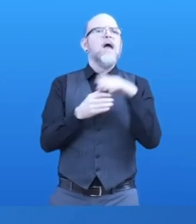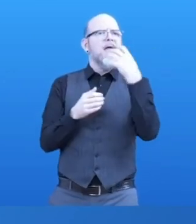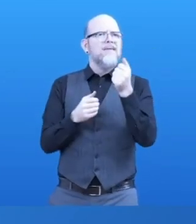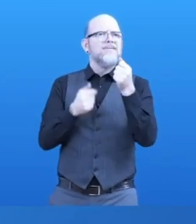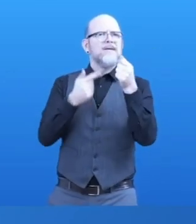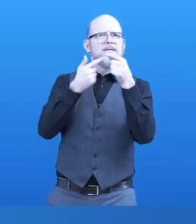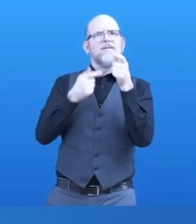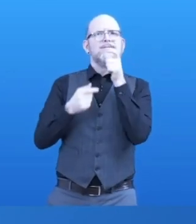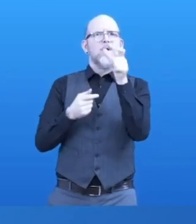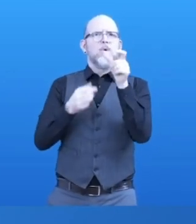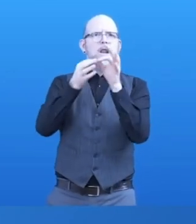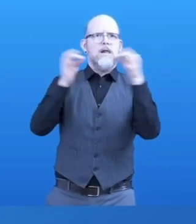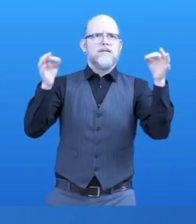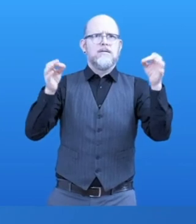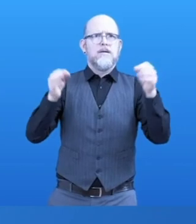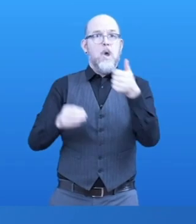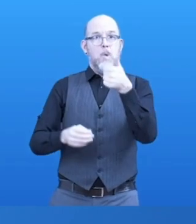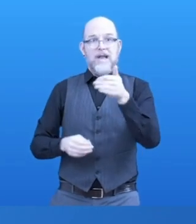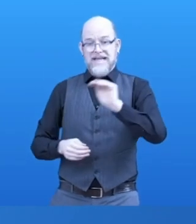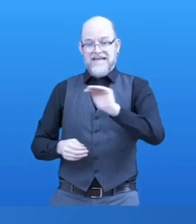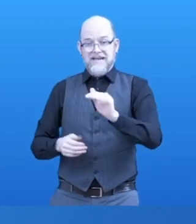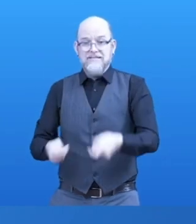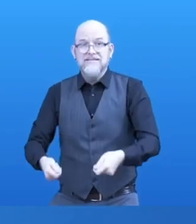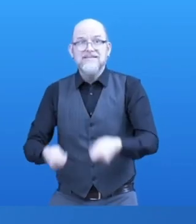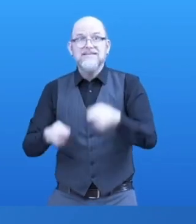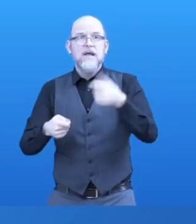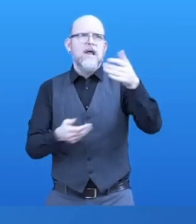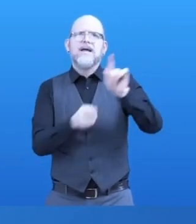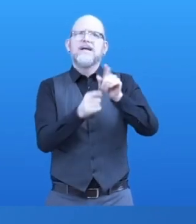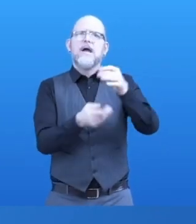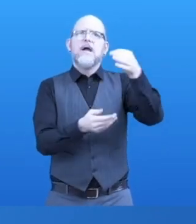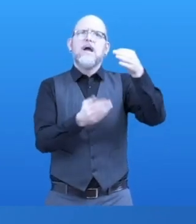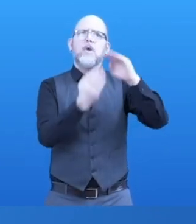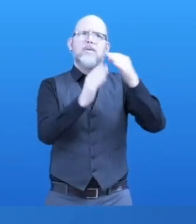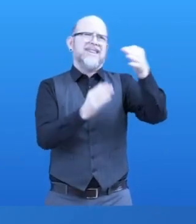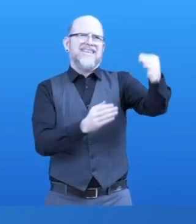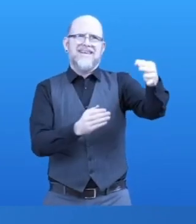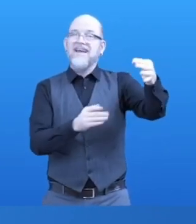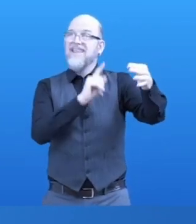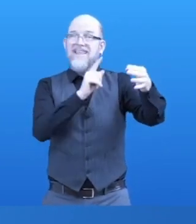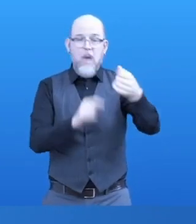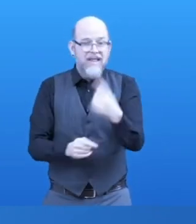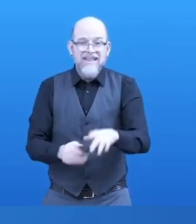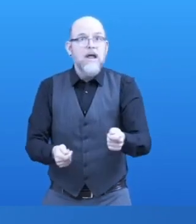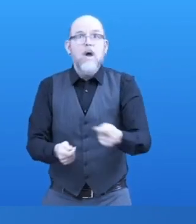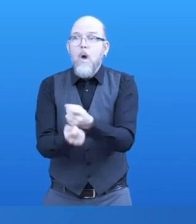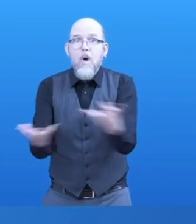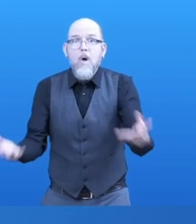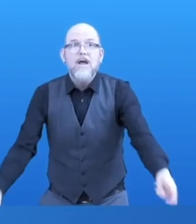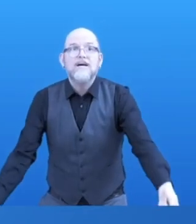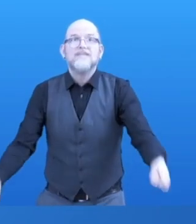persons with disabilities around the world. As such, I am very keen to learn from all of you in this session and give back what I can to the community.